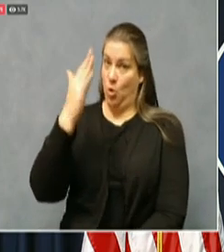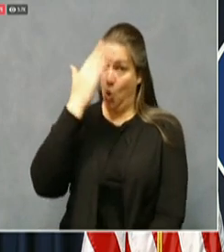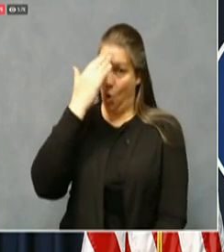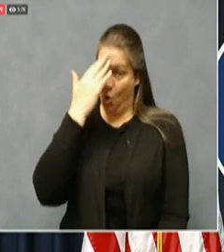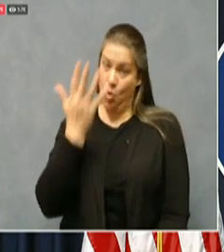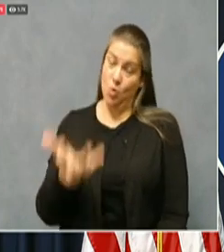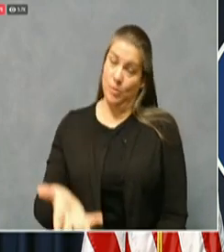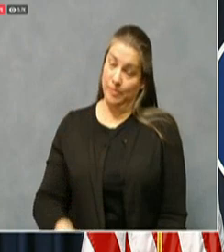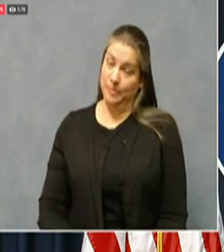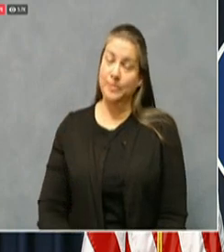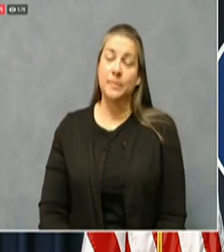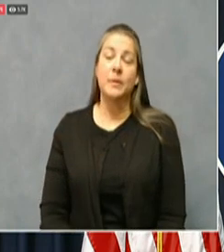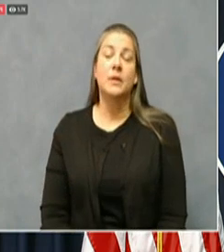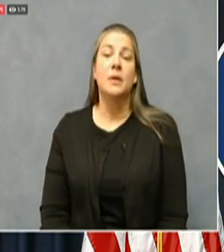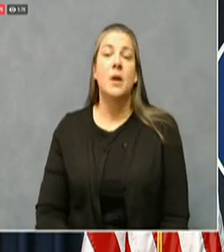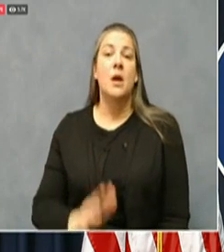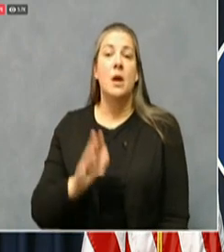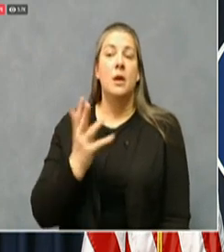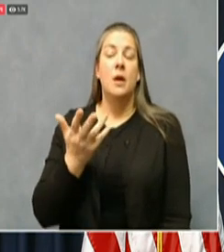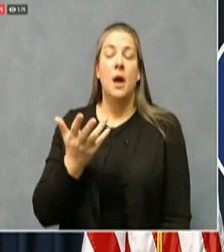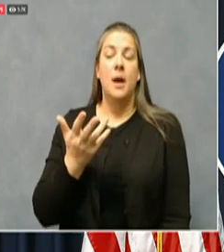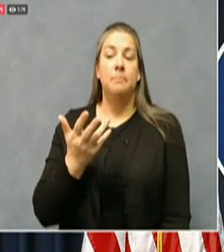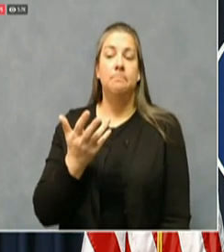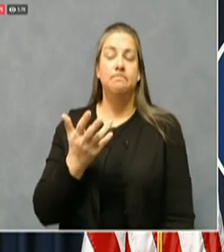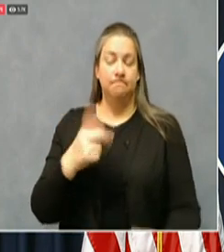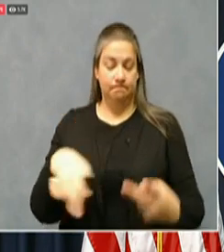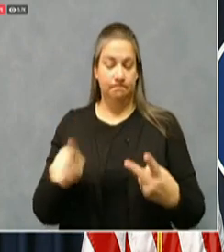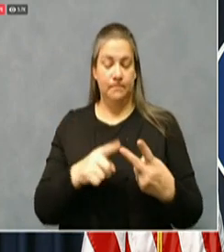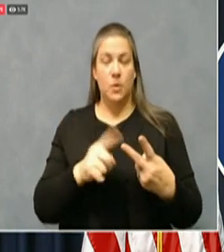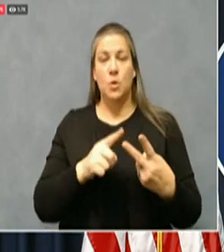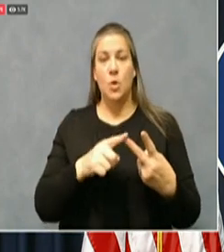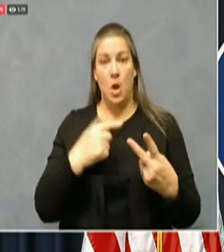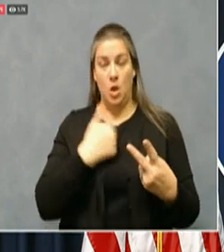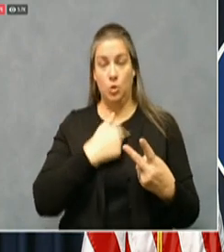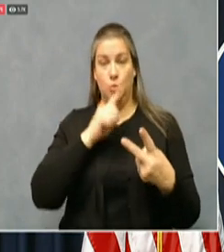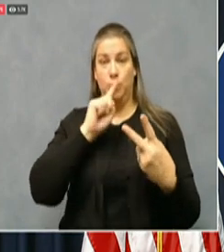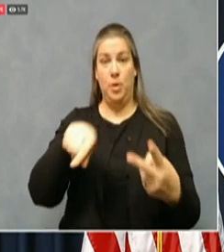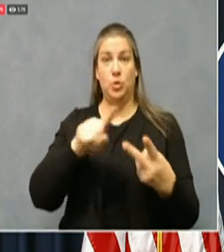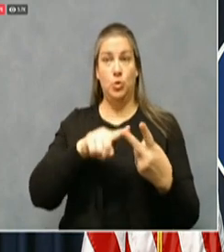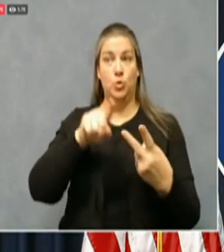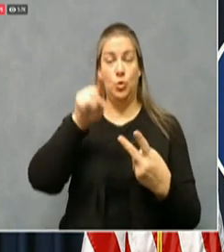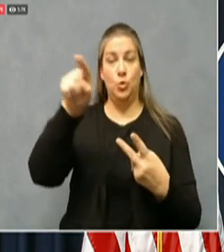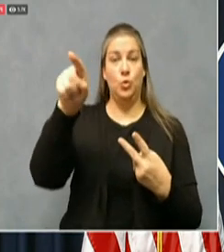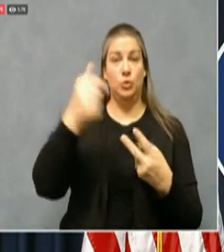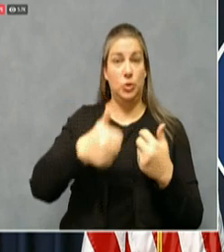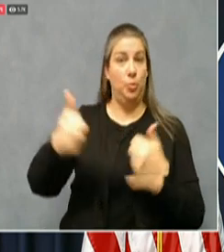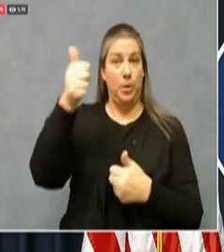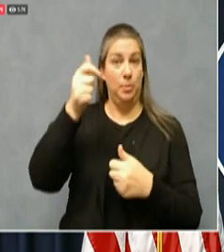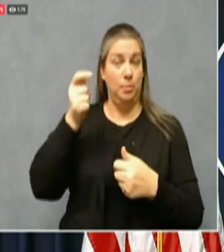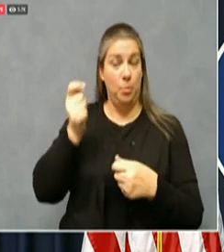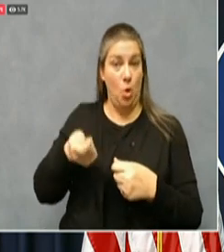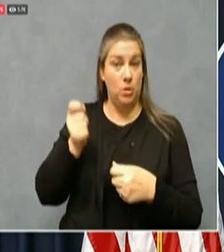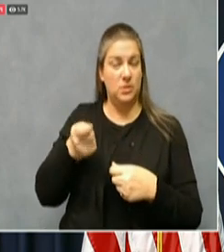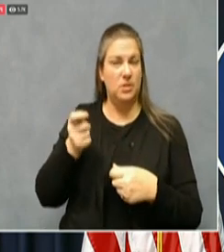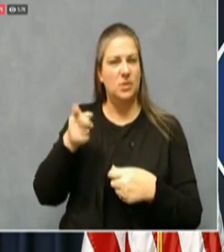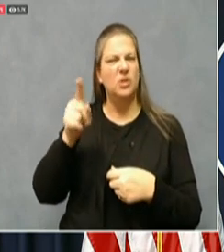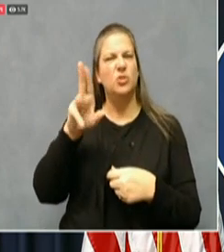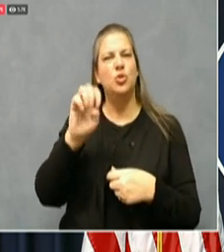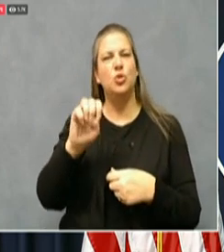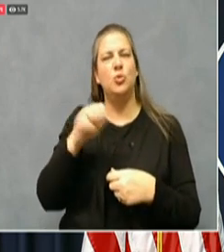Our response to the Supreme Court is due on Friday and we'll see what they do from there.